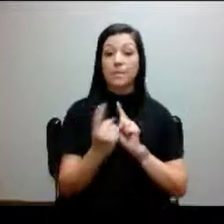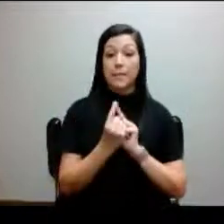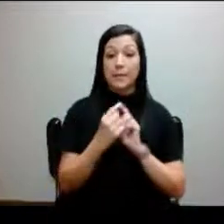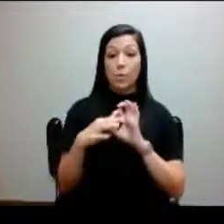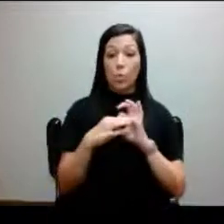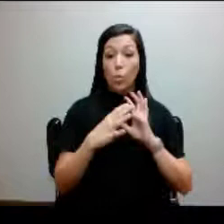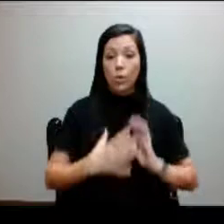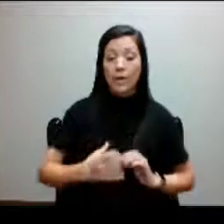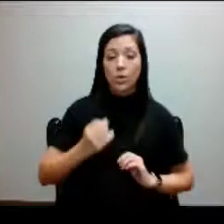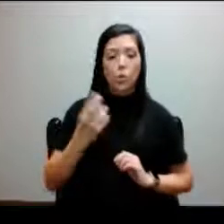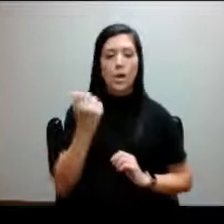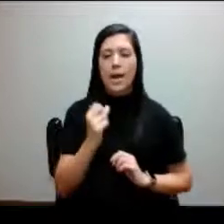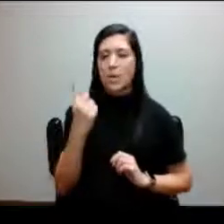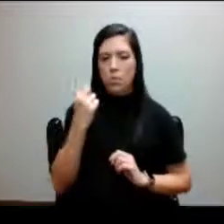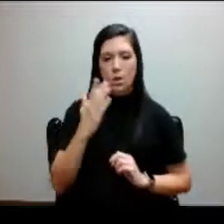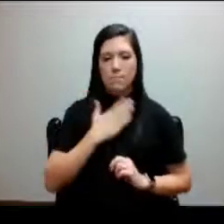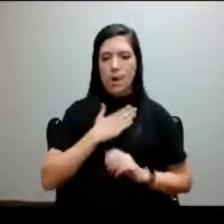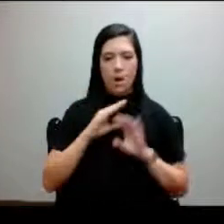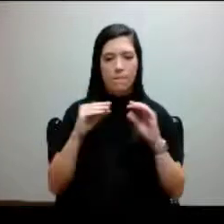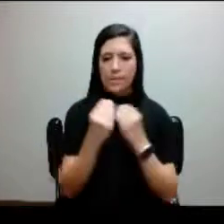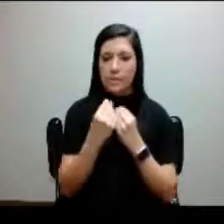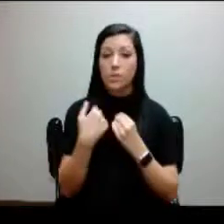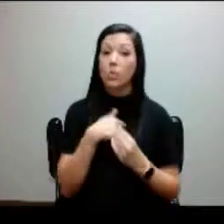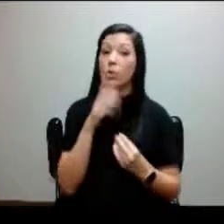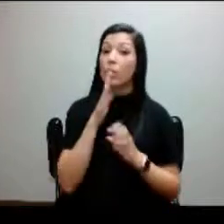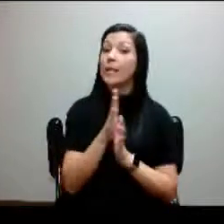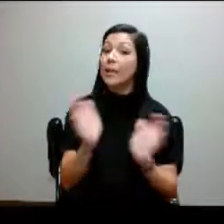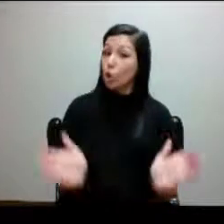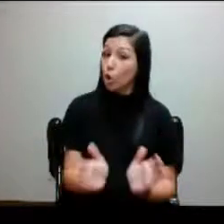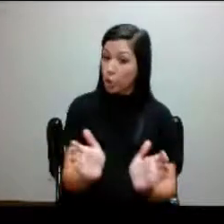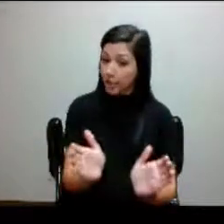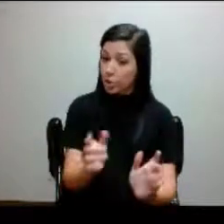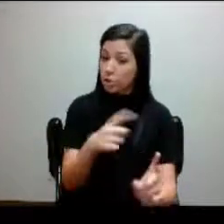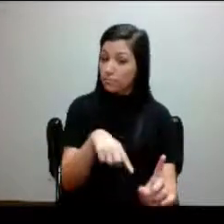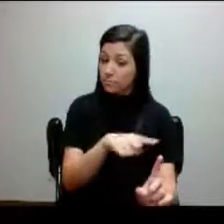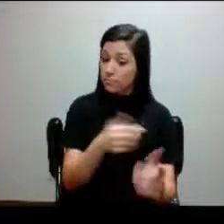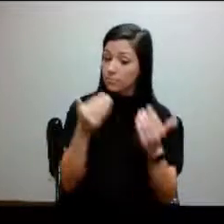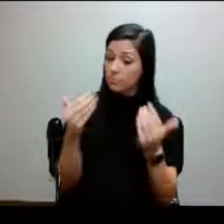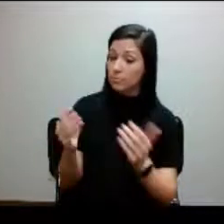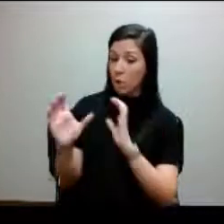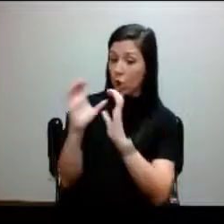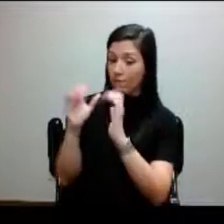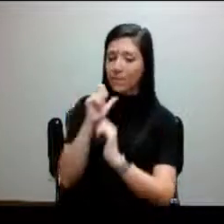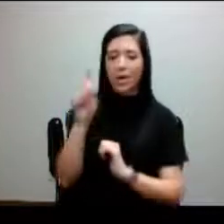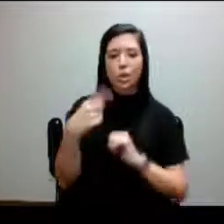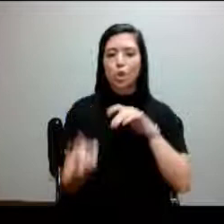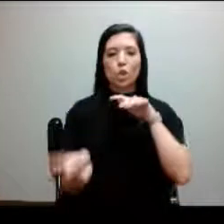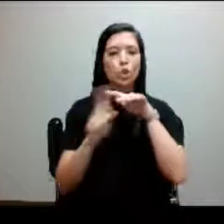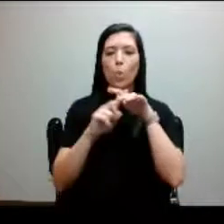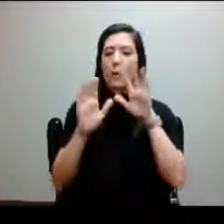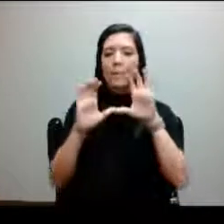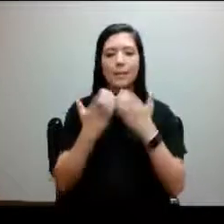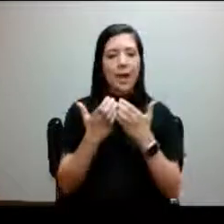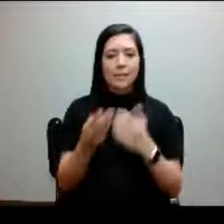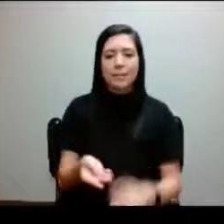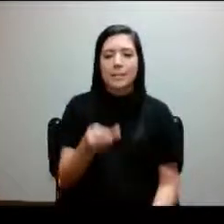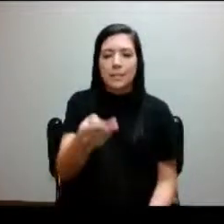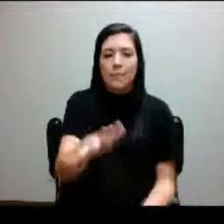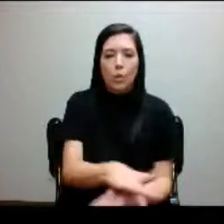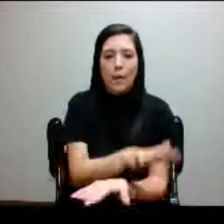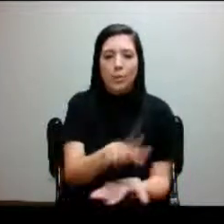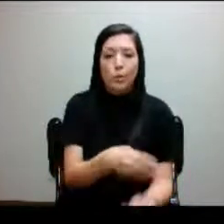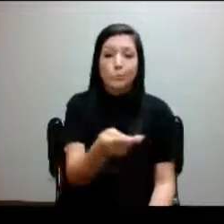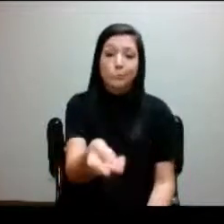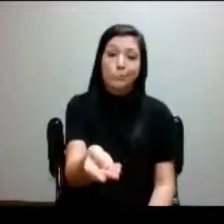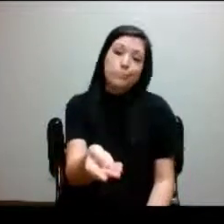in the office, we will encourage them to have a conversation and not just show up in class and hand you a piece of paper and go